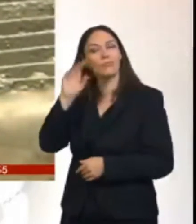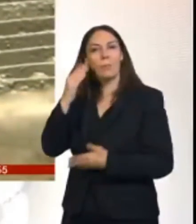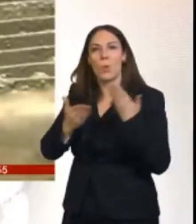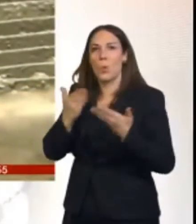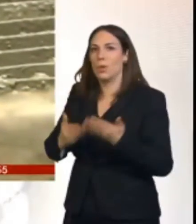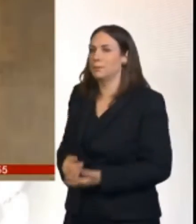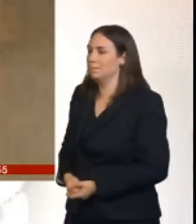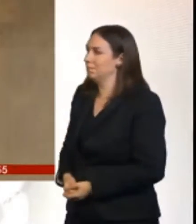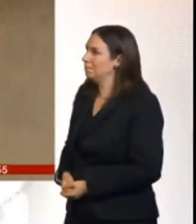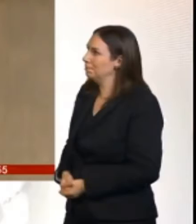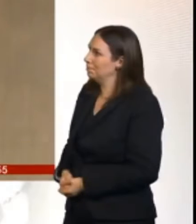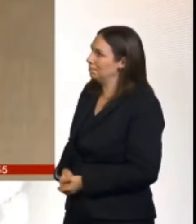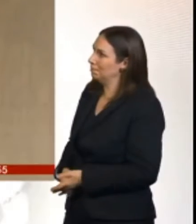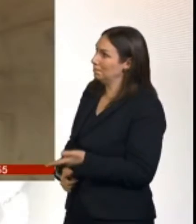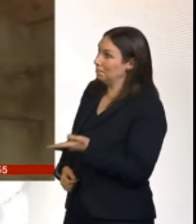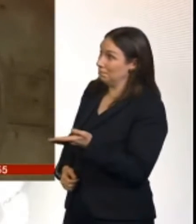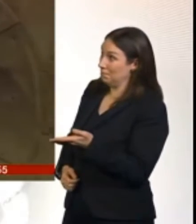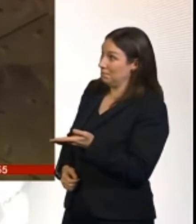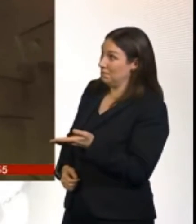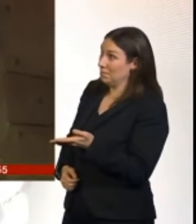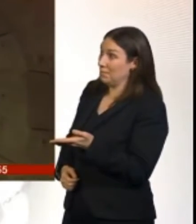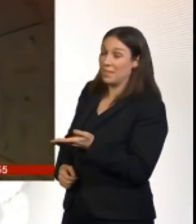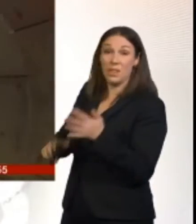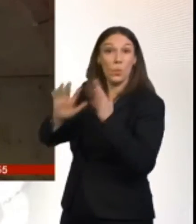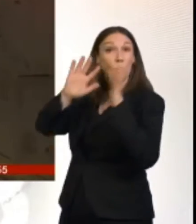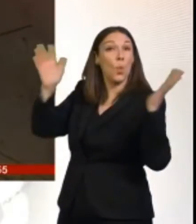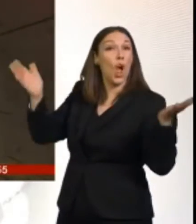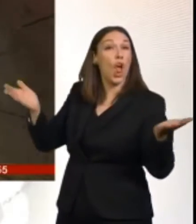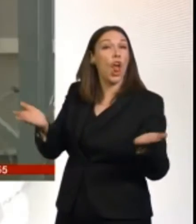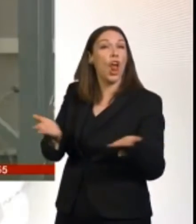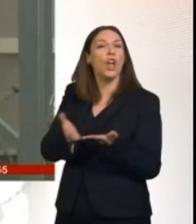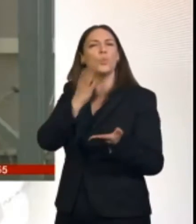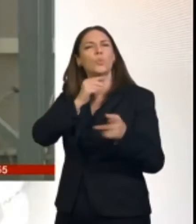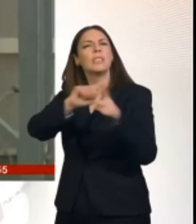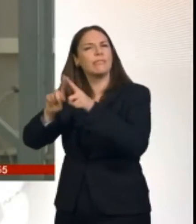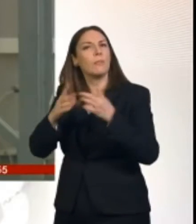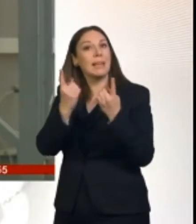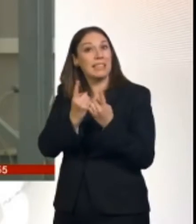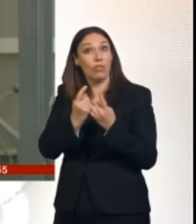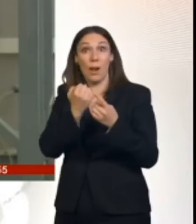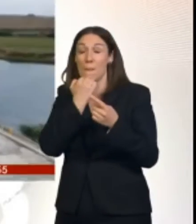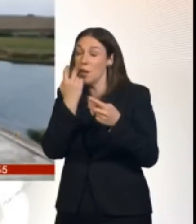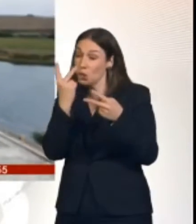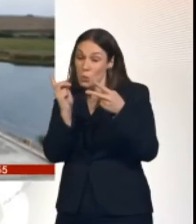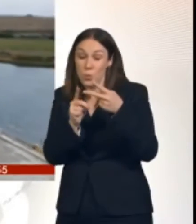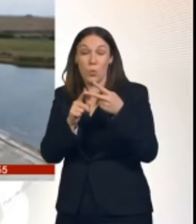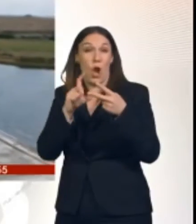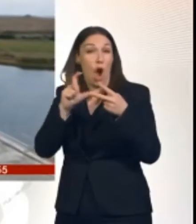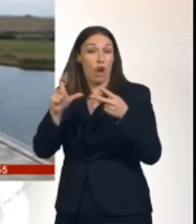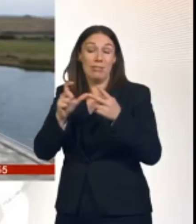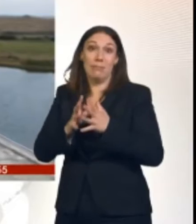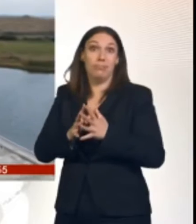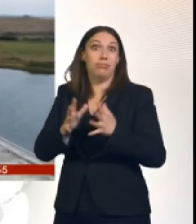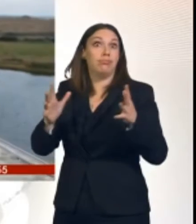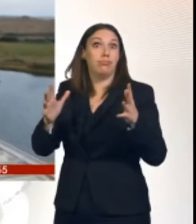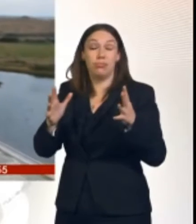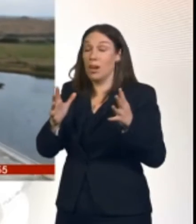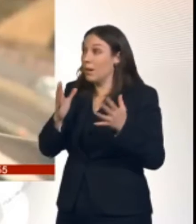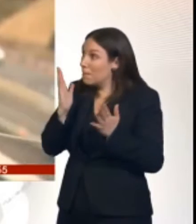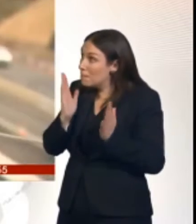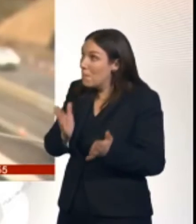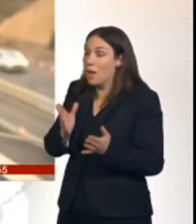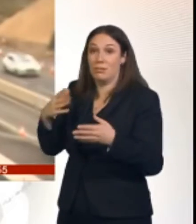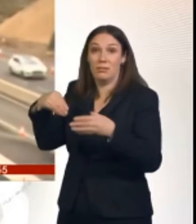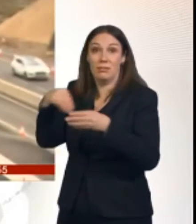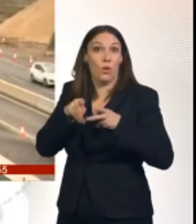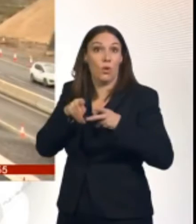Concrete is the second most used substance on earth. A key ingredient in road building. Repairing